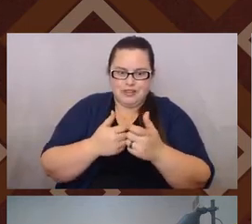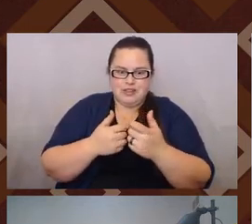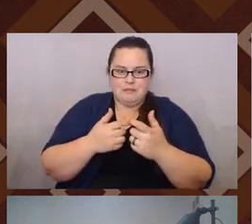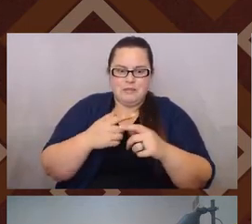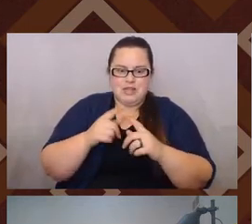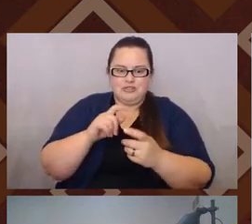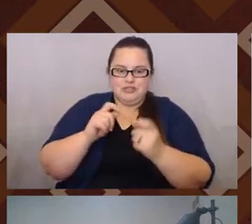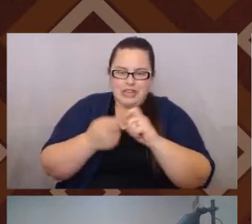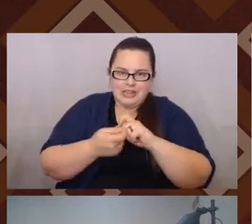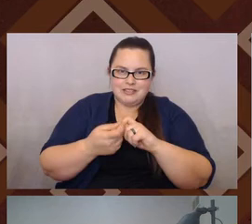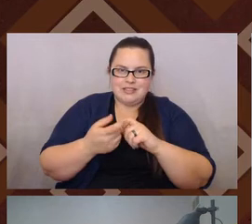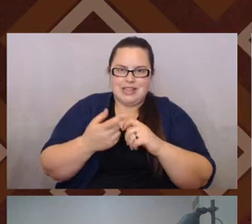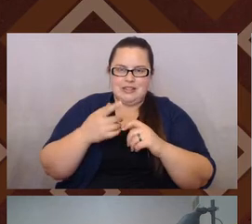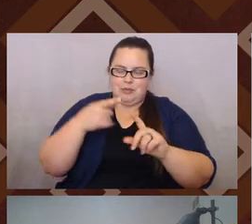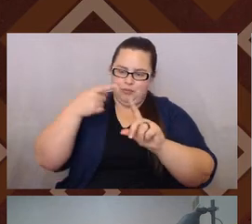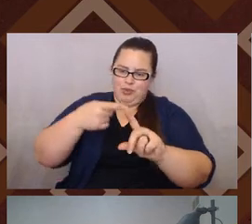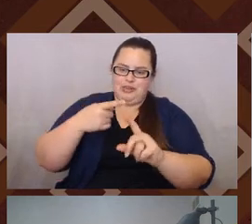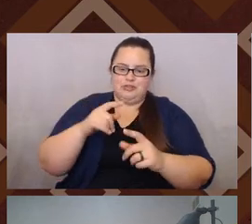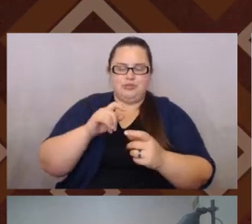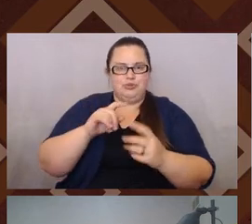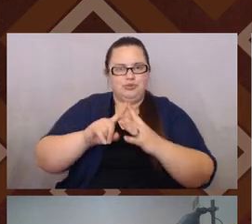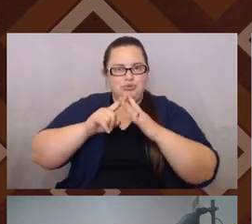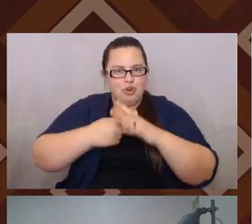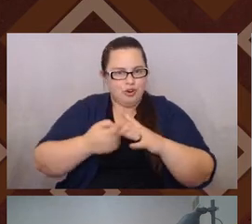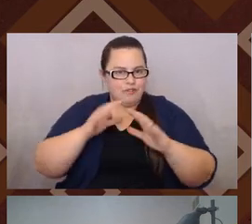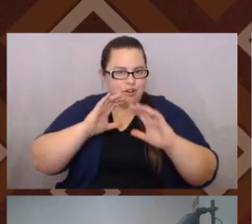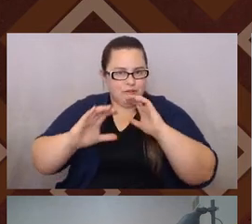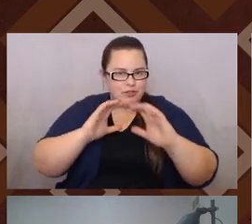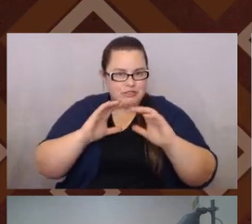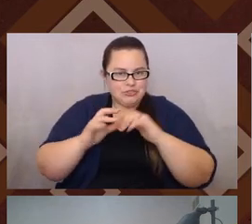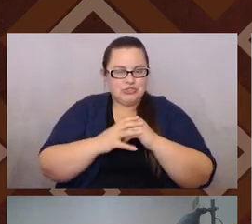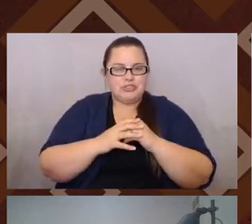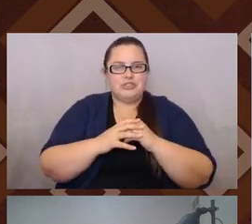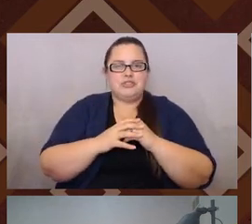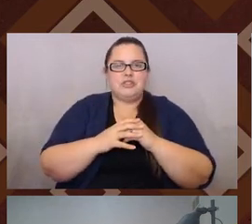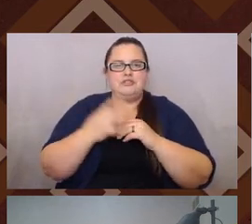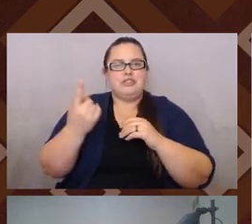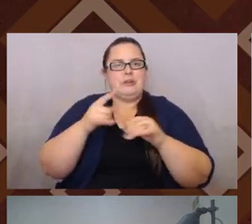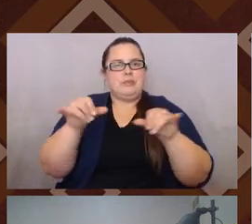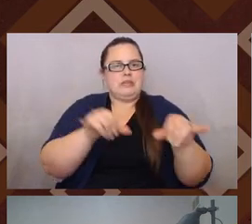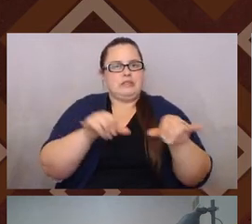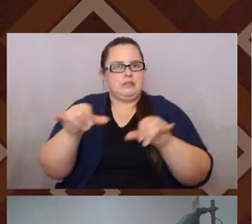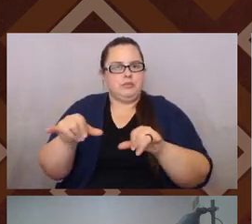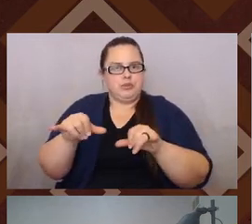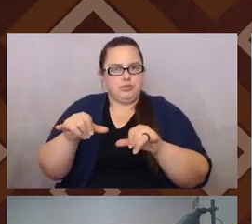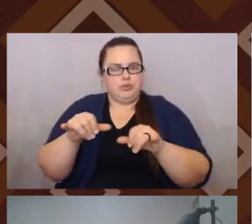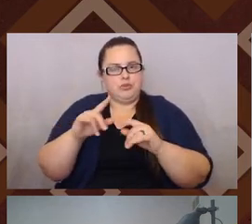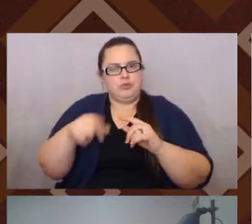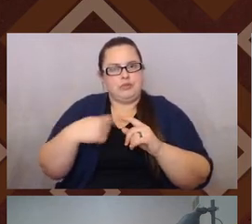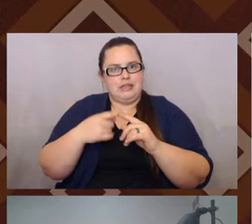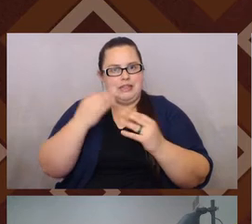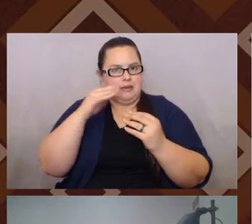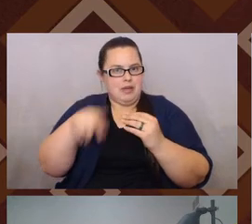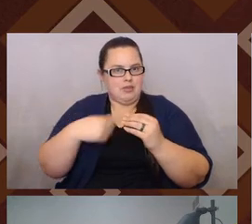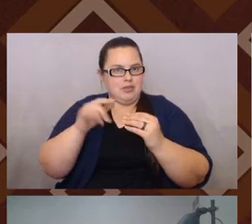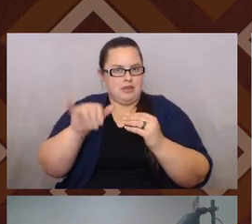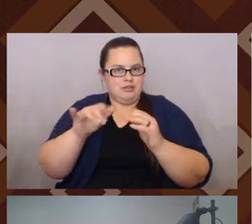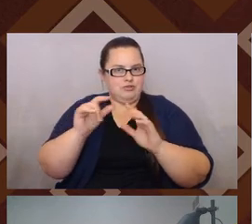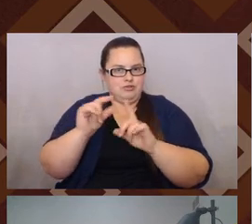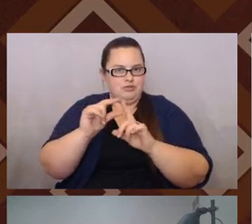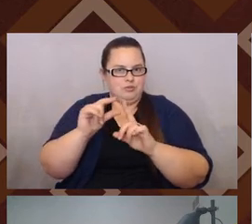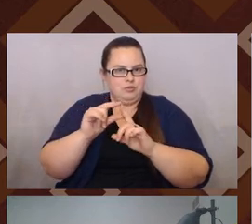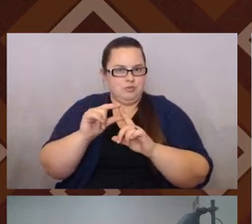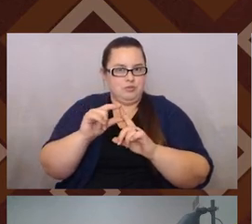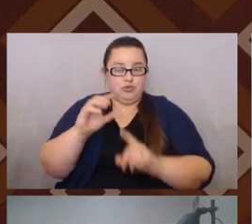start a conversation. Right. And, and to me, it's, there's something very similar, um, as we think about that term, even though the